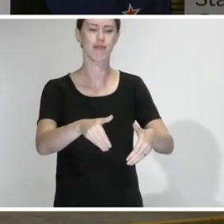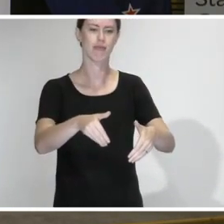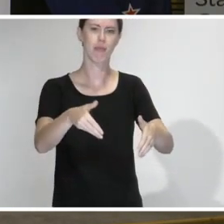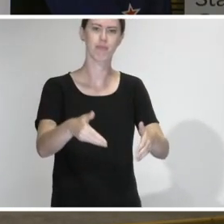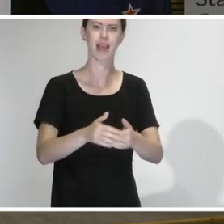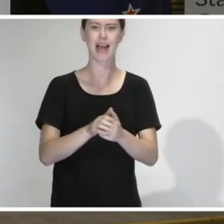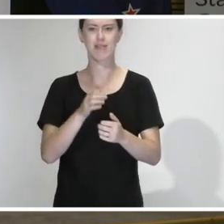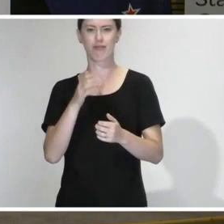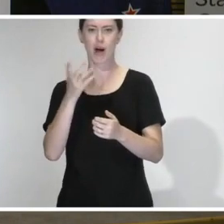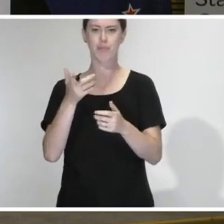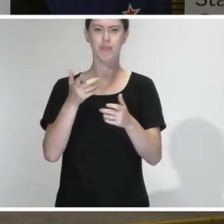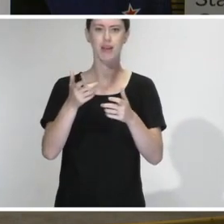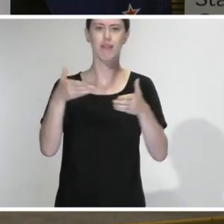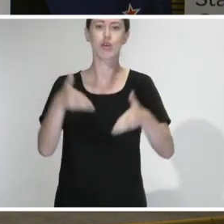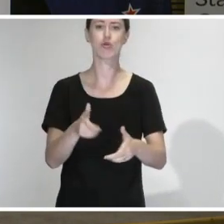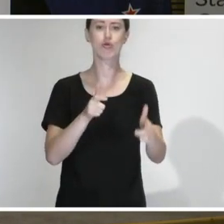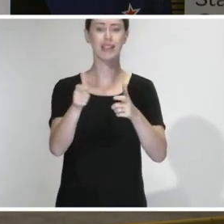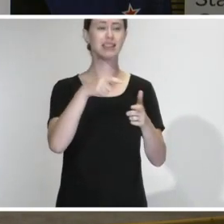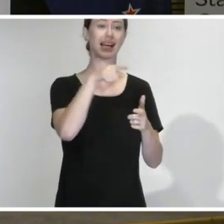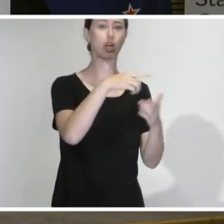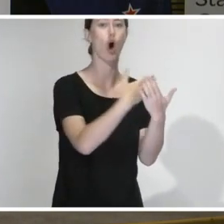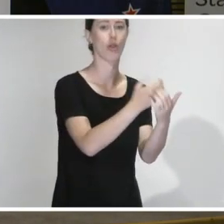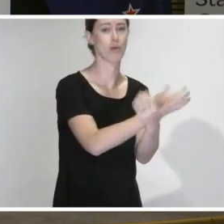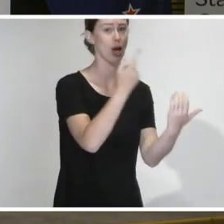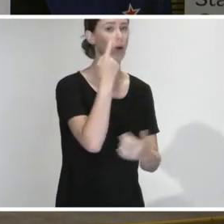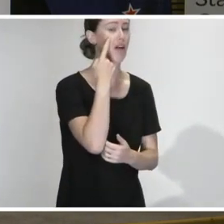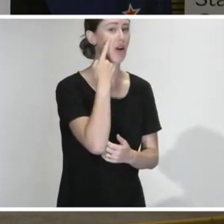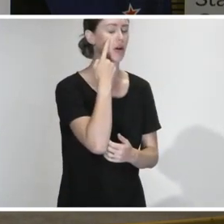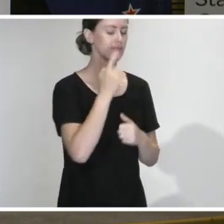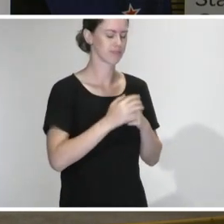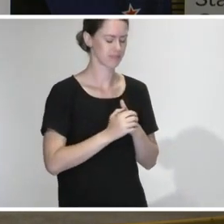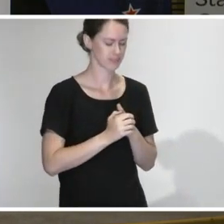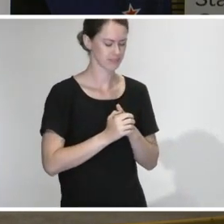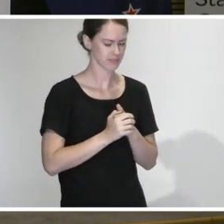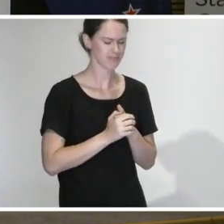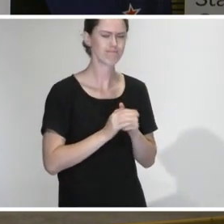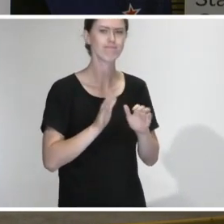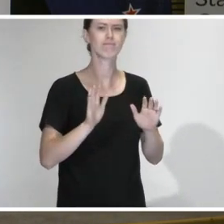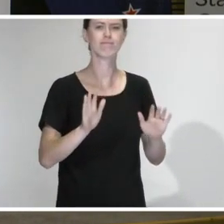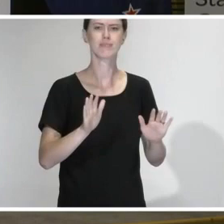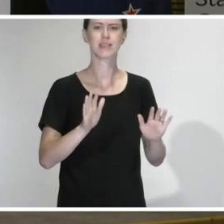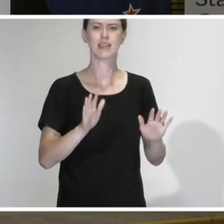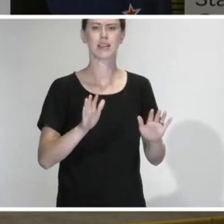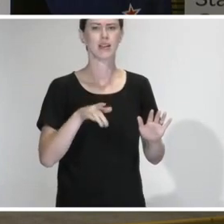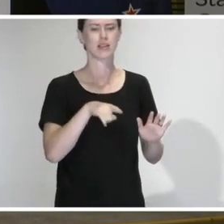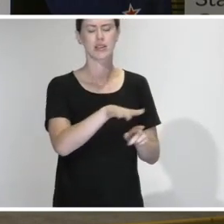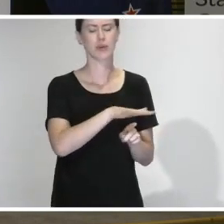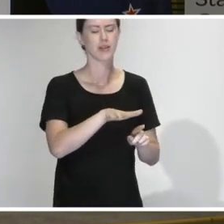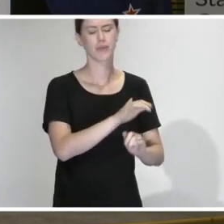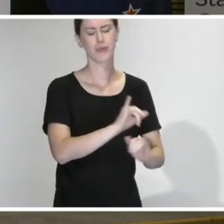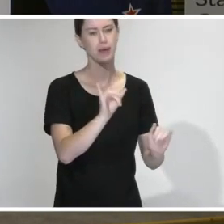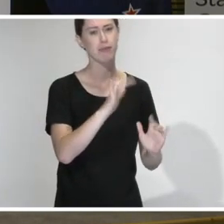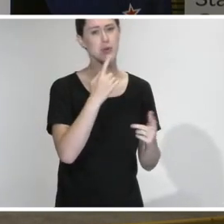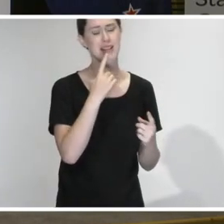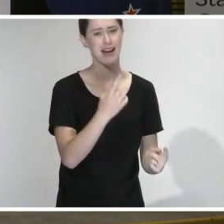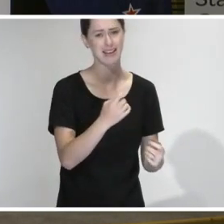to funeral directors, and that's all available on the COVID-19 website. One of the things that I would just, and this is devastating to have to